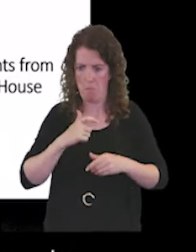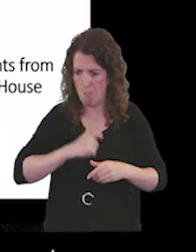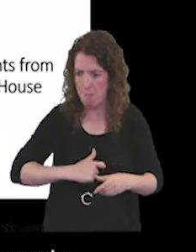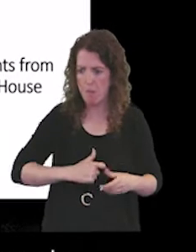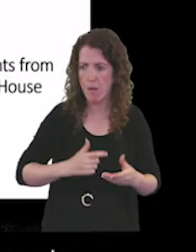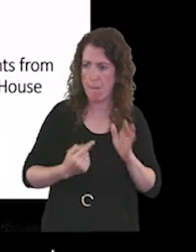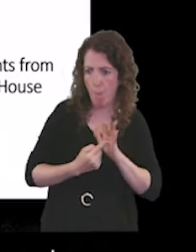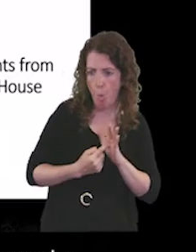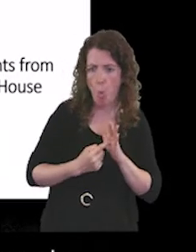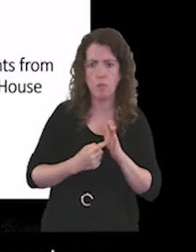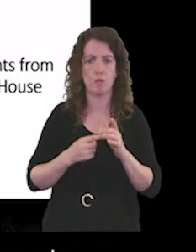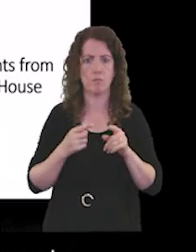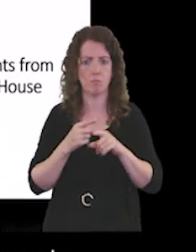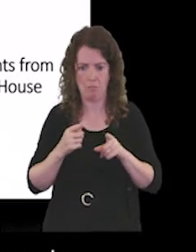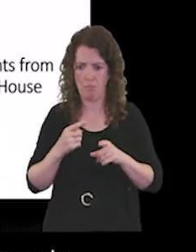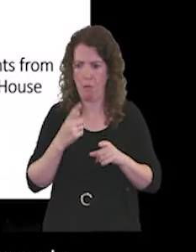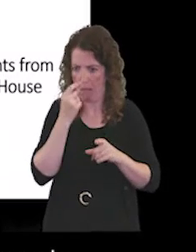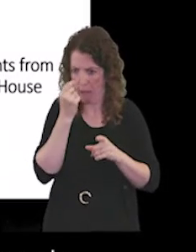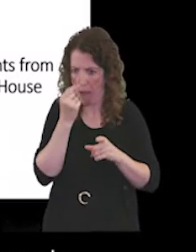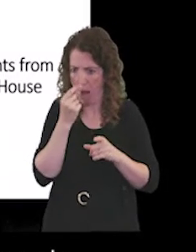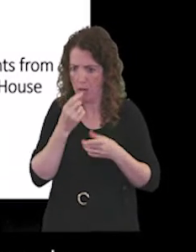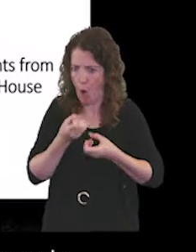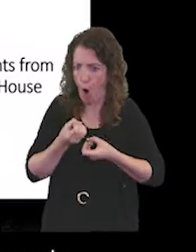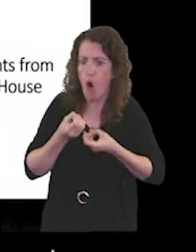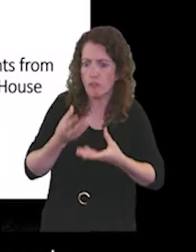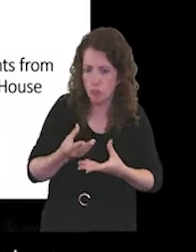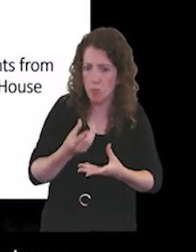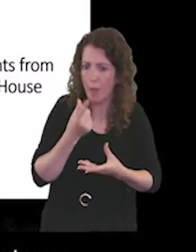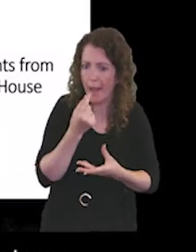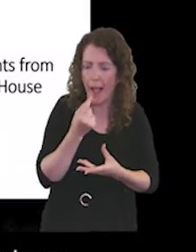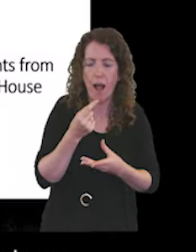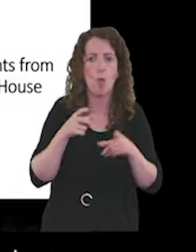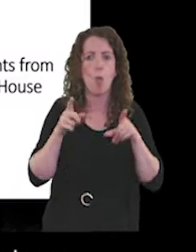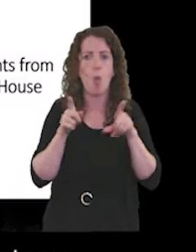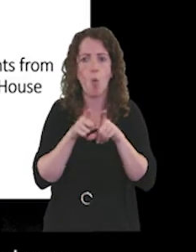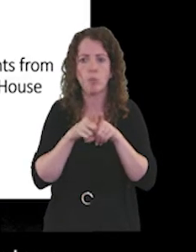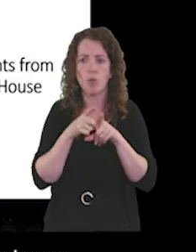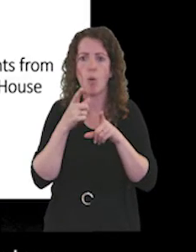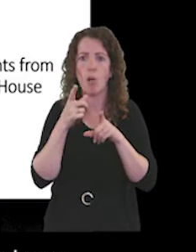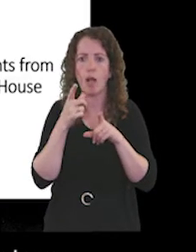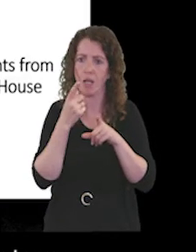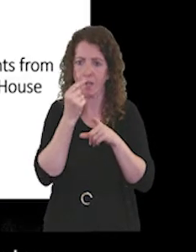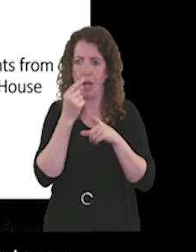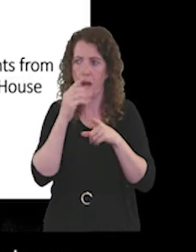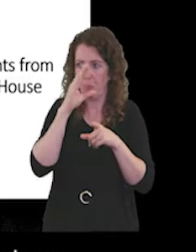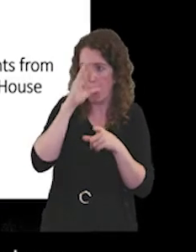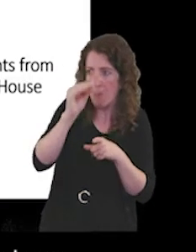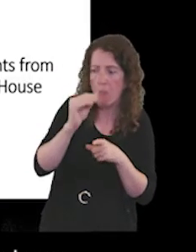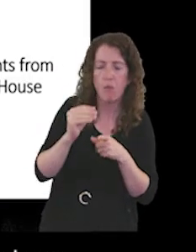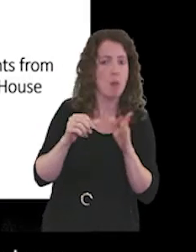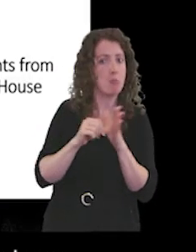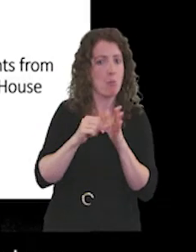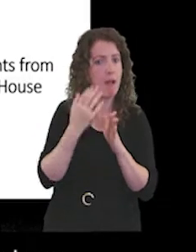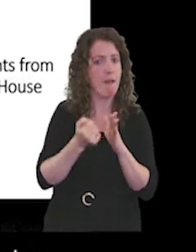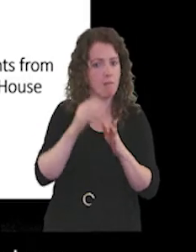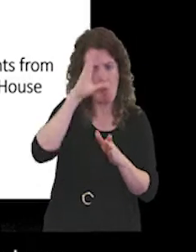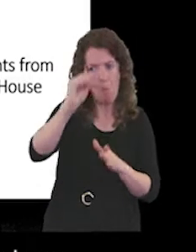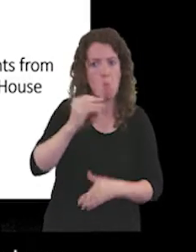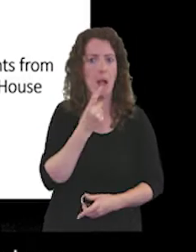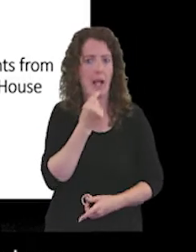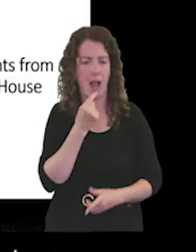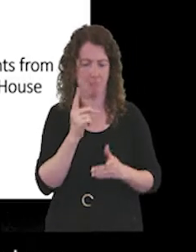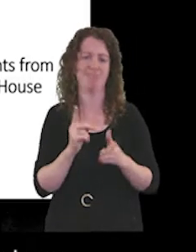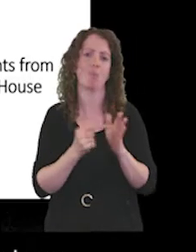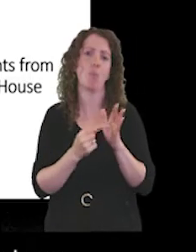feels that they can make a contribution and at the same time able to speak up about any issues that they